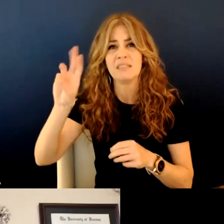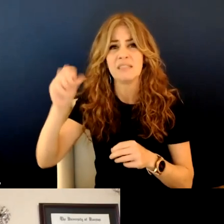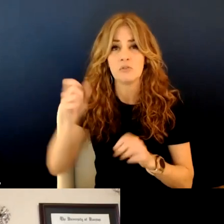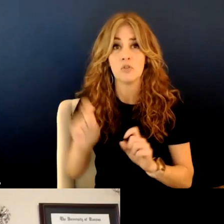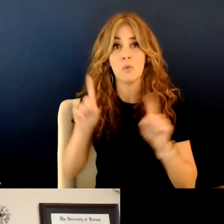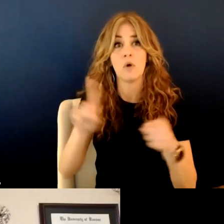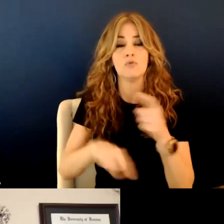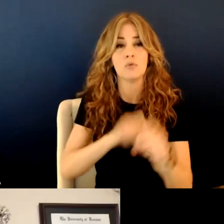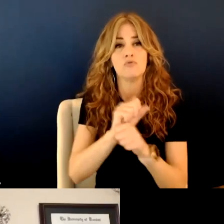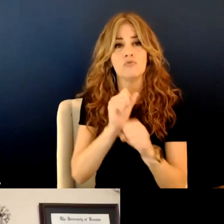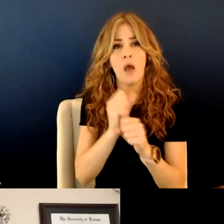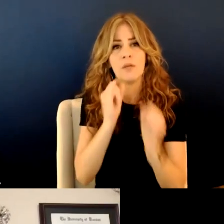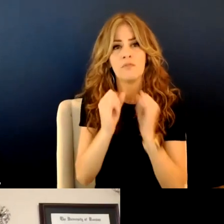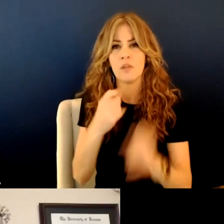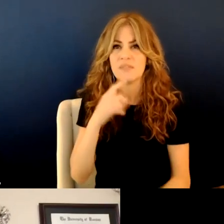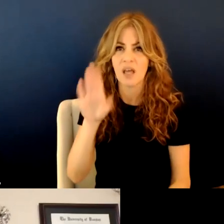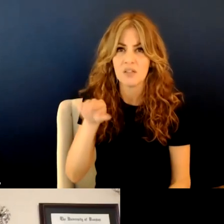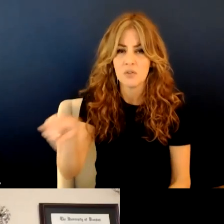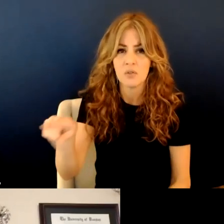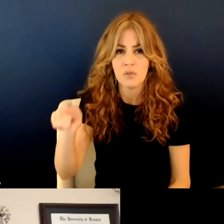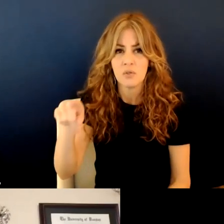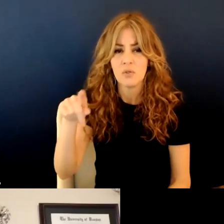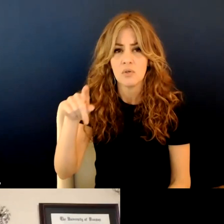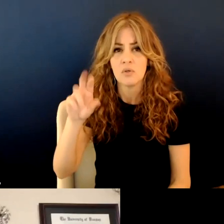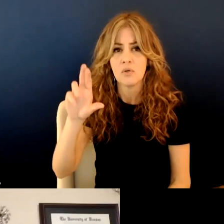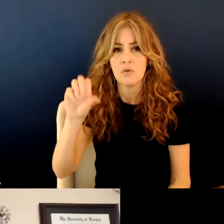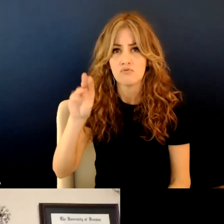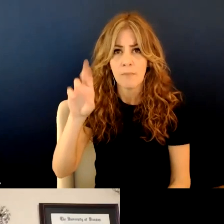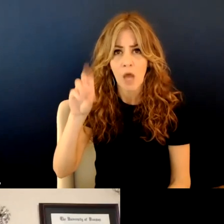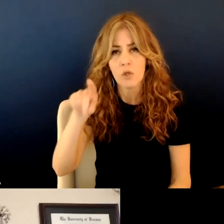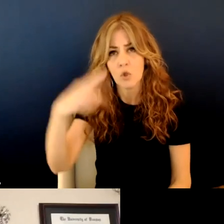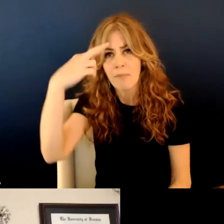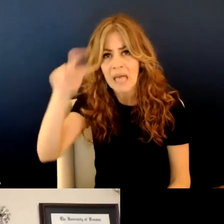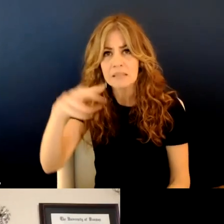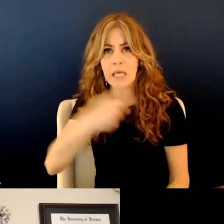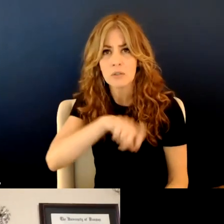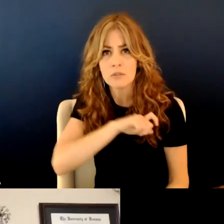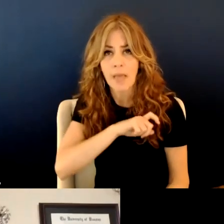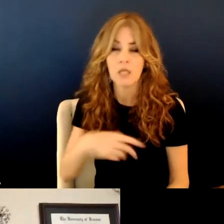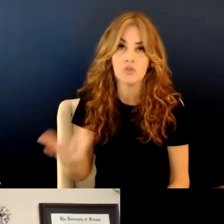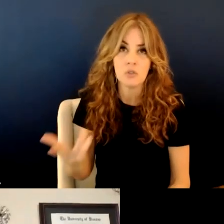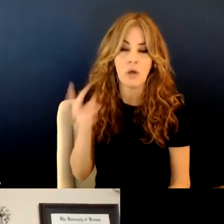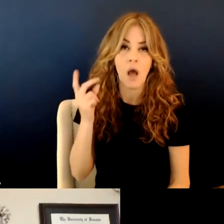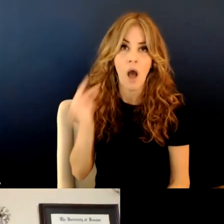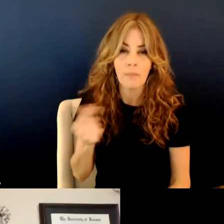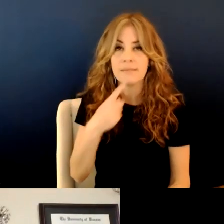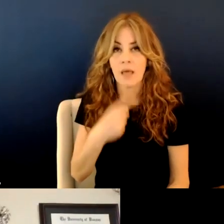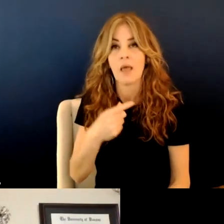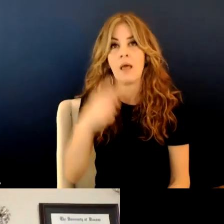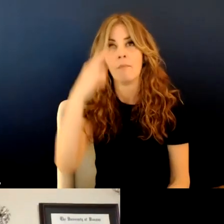interviews and people would say, oh, your last name is Romero, Mexican or Spanish? And she would automatically answer Mexican.